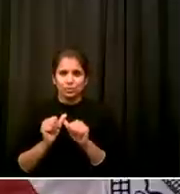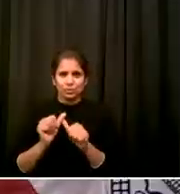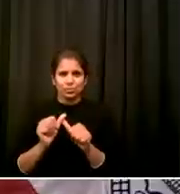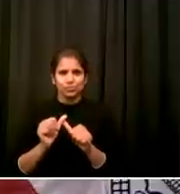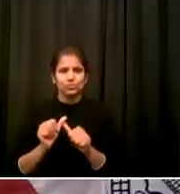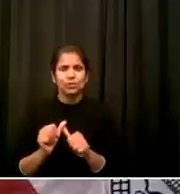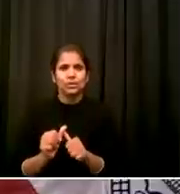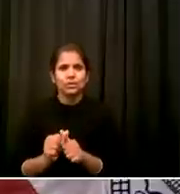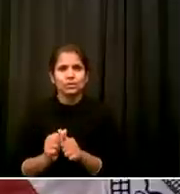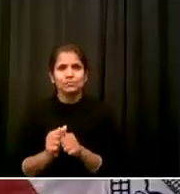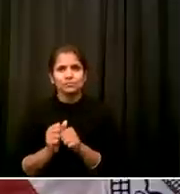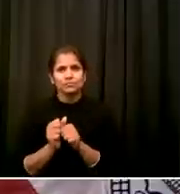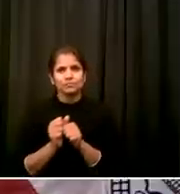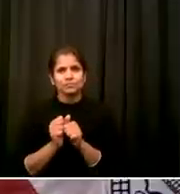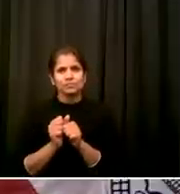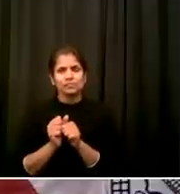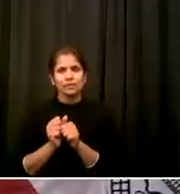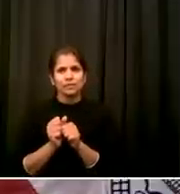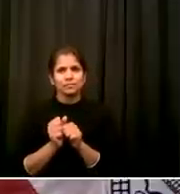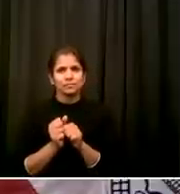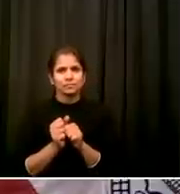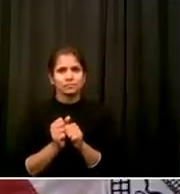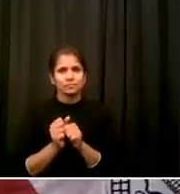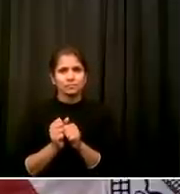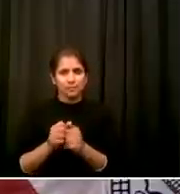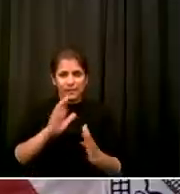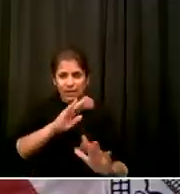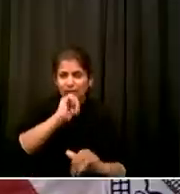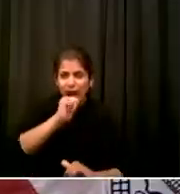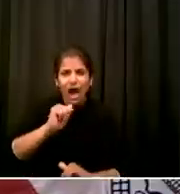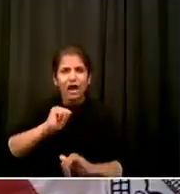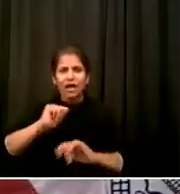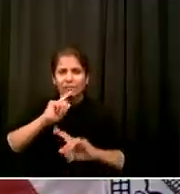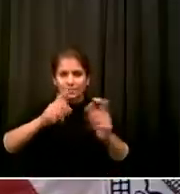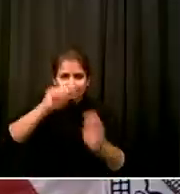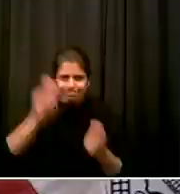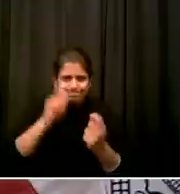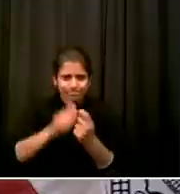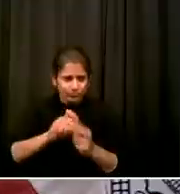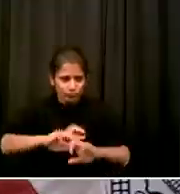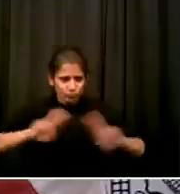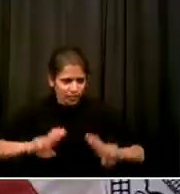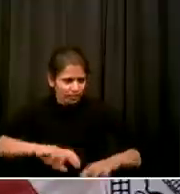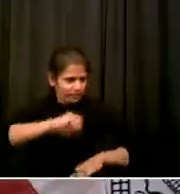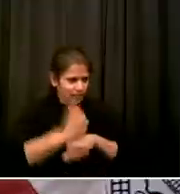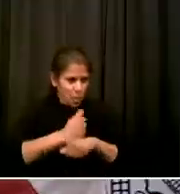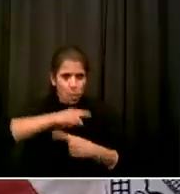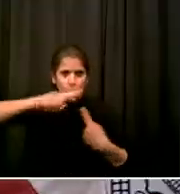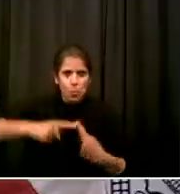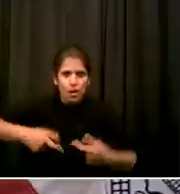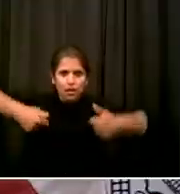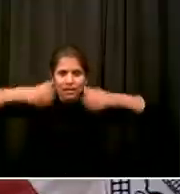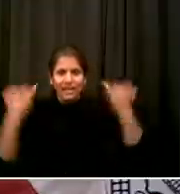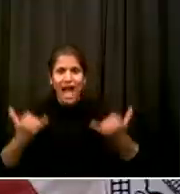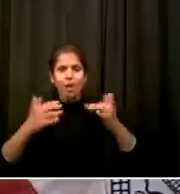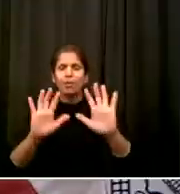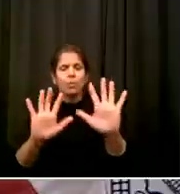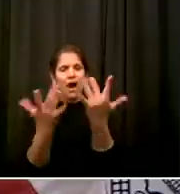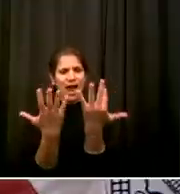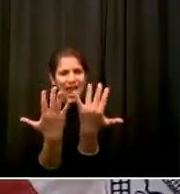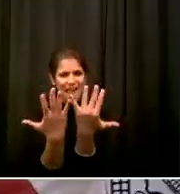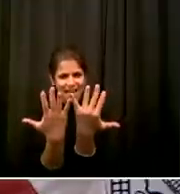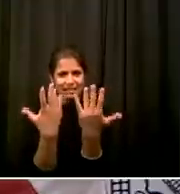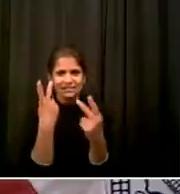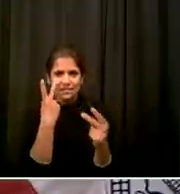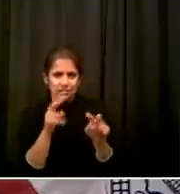a lot of kids, or bluntly a lot of adults Get together for sports They are going to inherently start to get